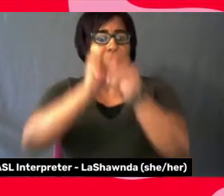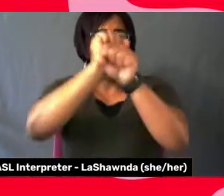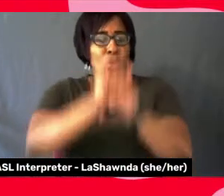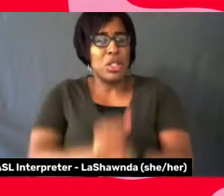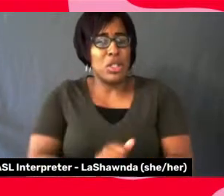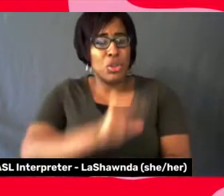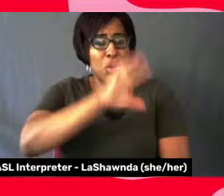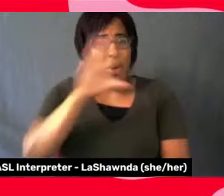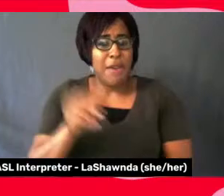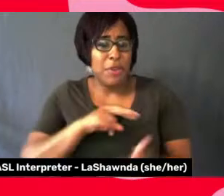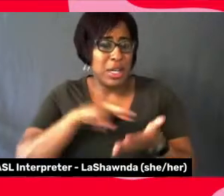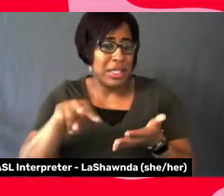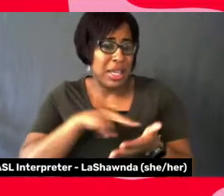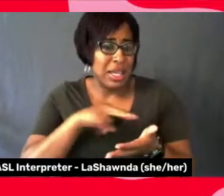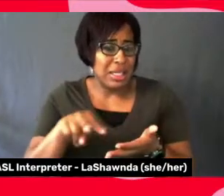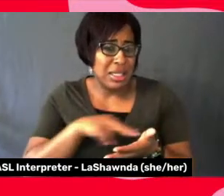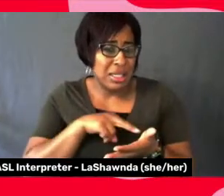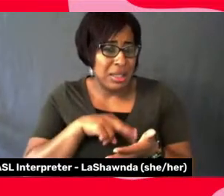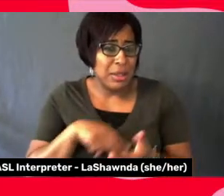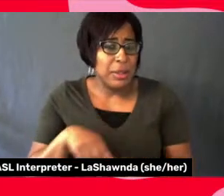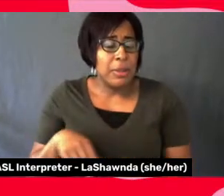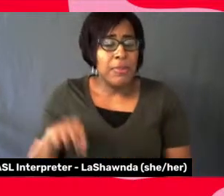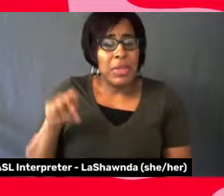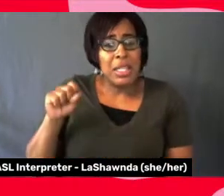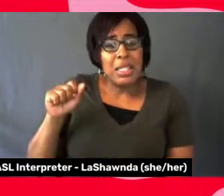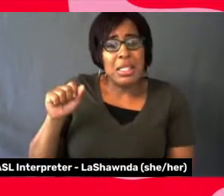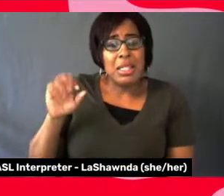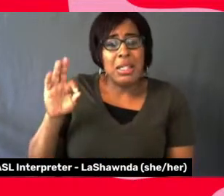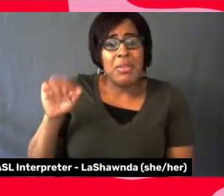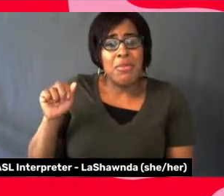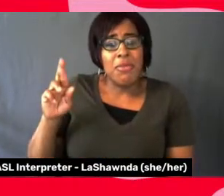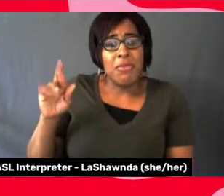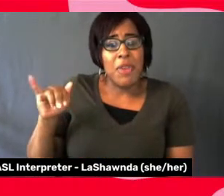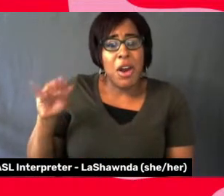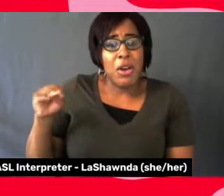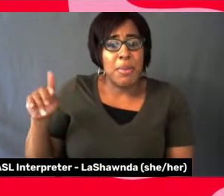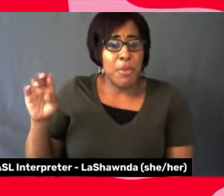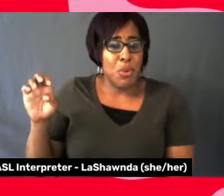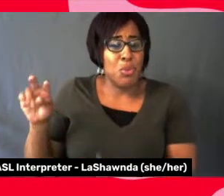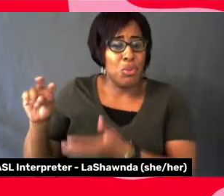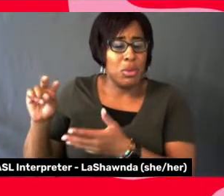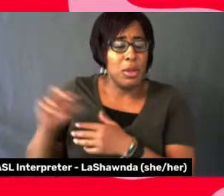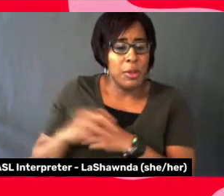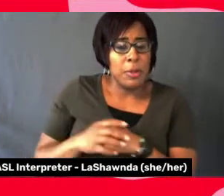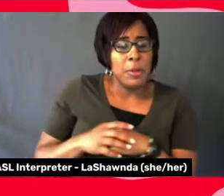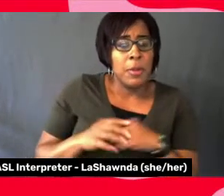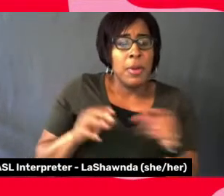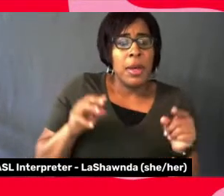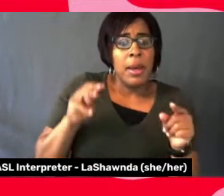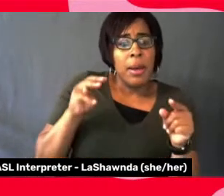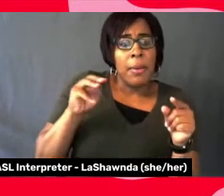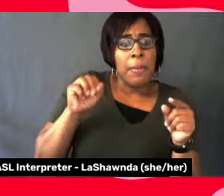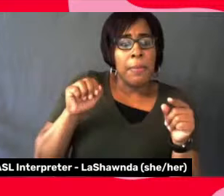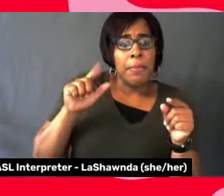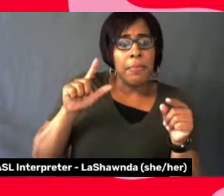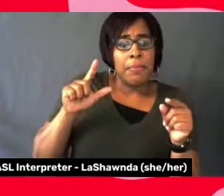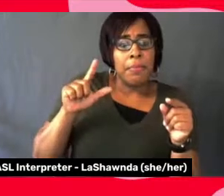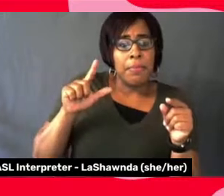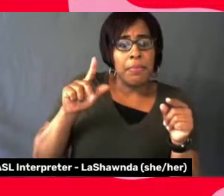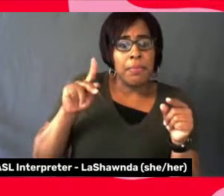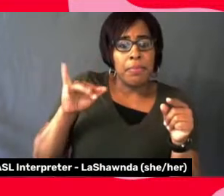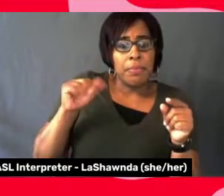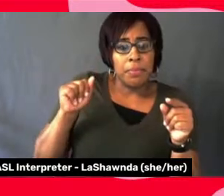like. It makes me think about, um, it, we, we had in our, uh, previous